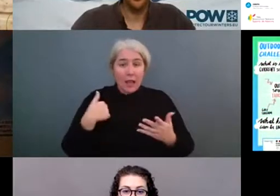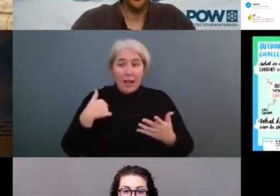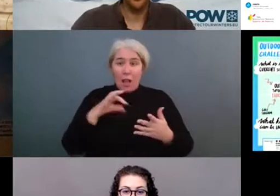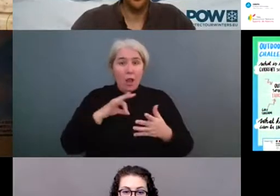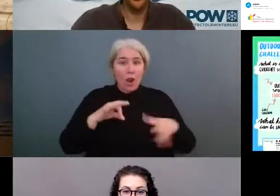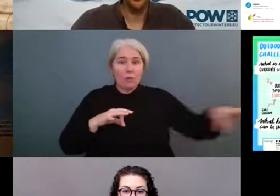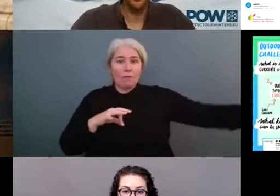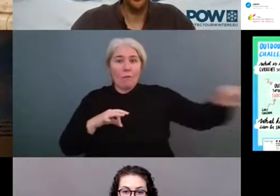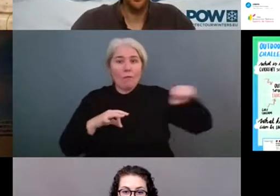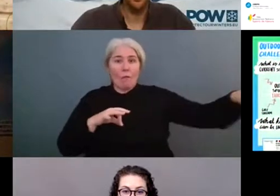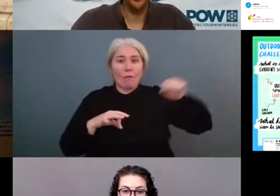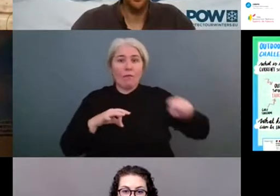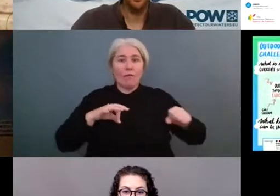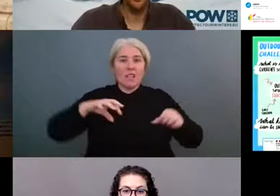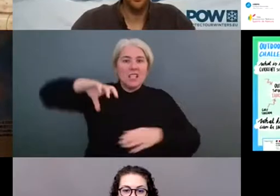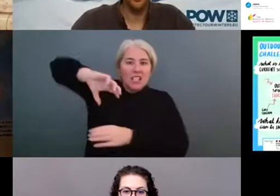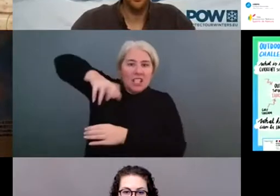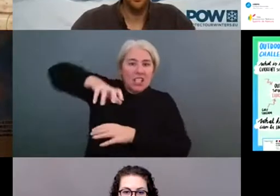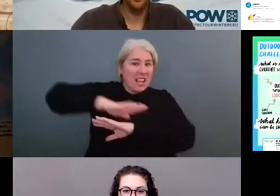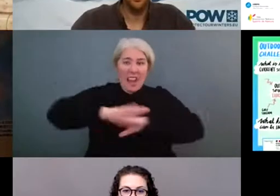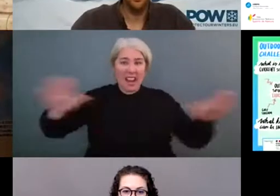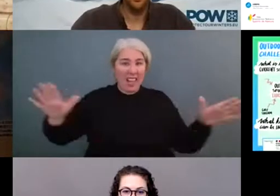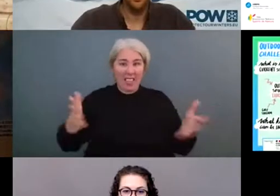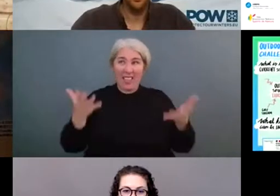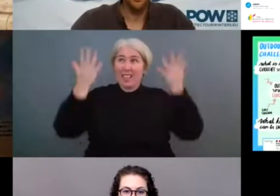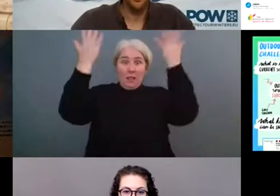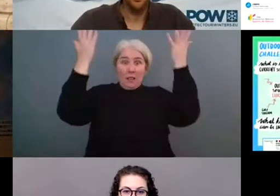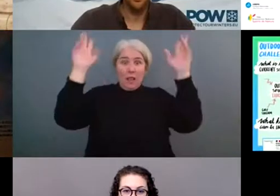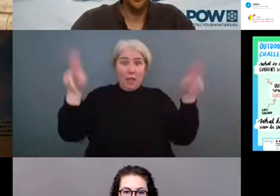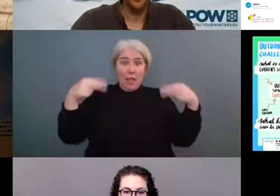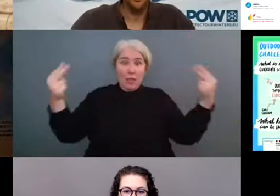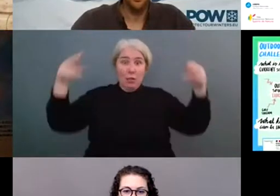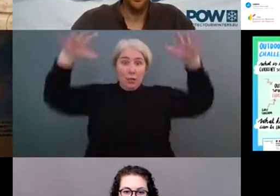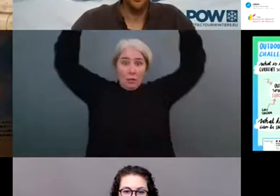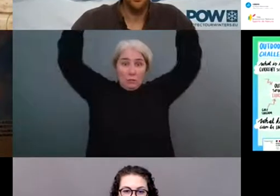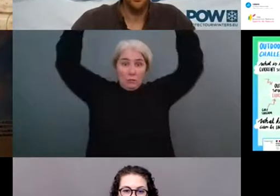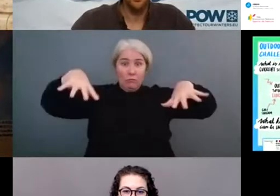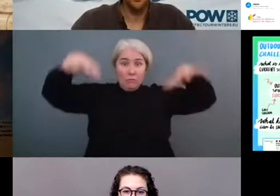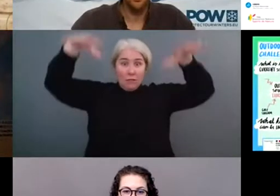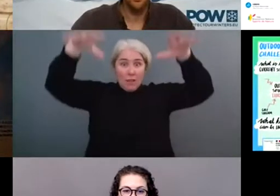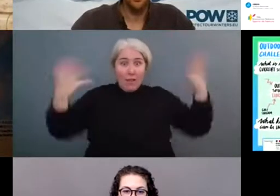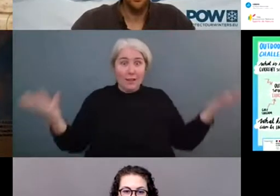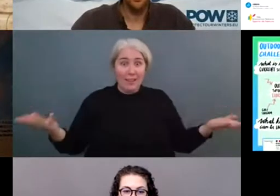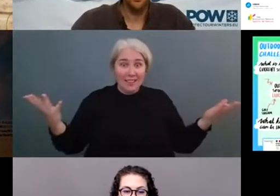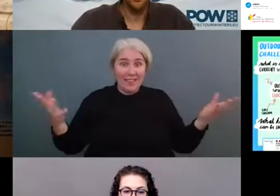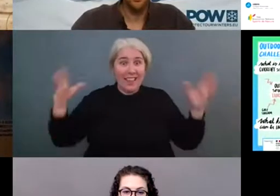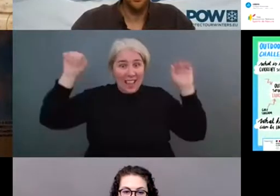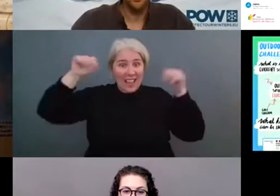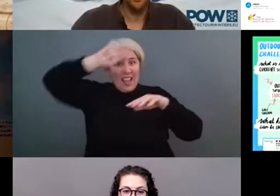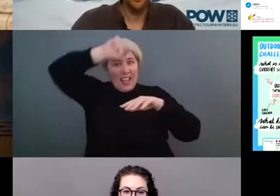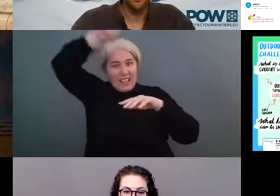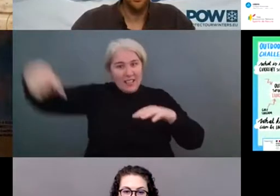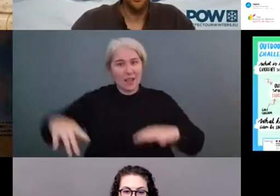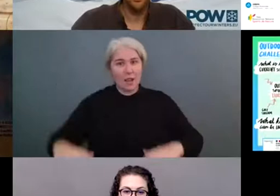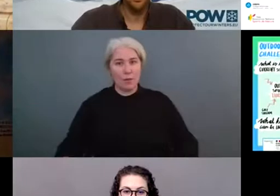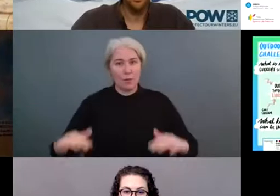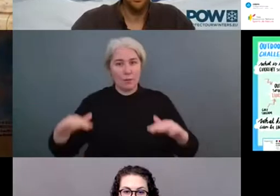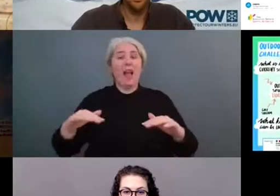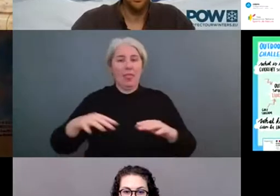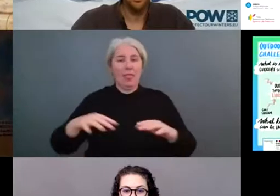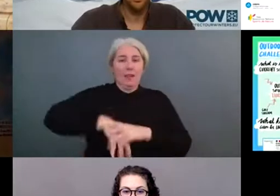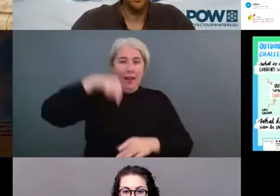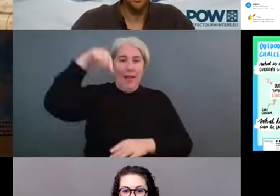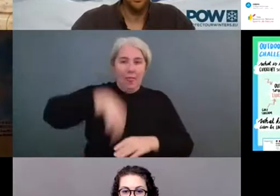very cheap and it's we are not not obliged to to use to use drinking water.